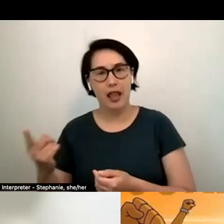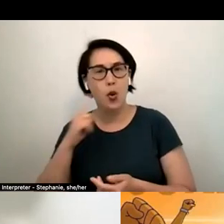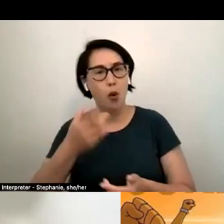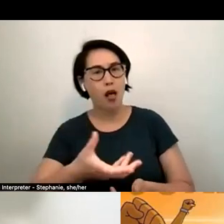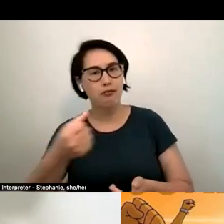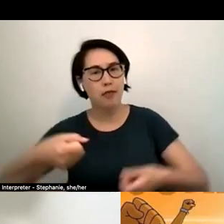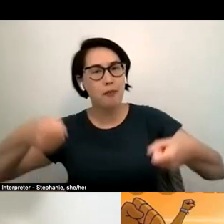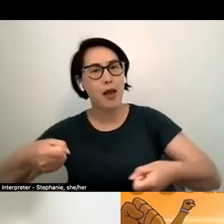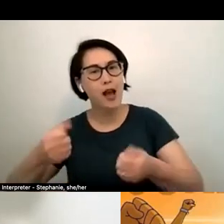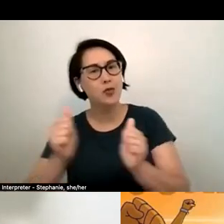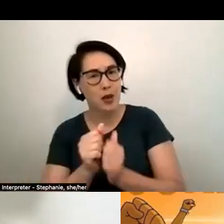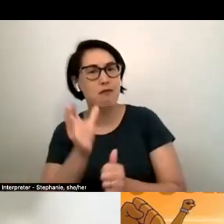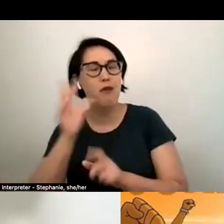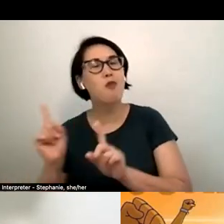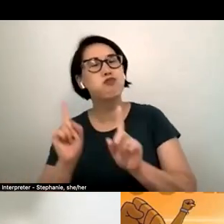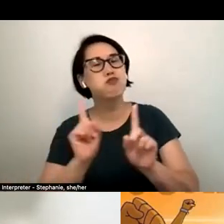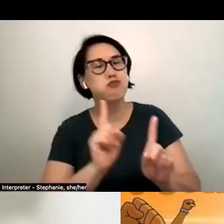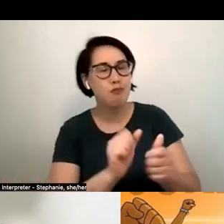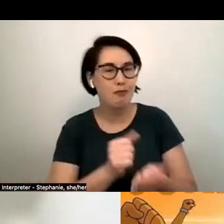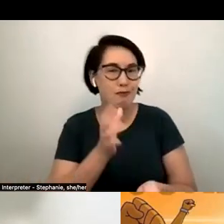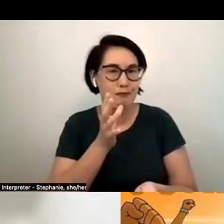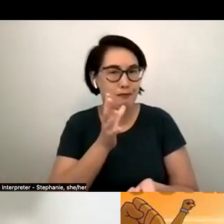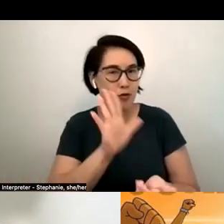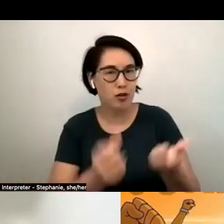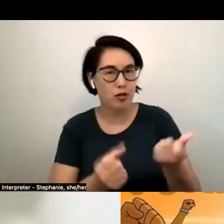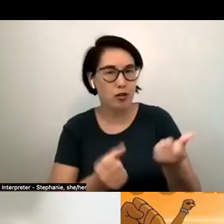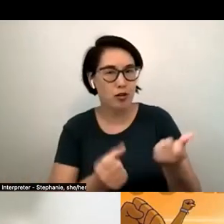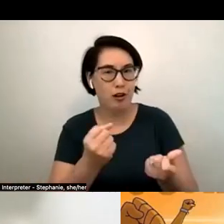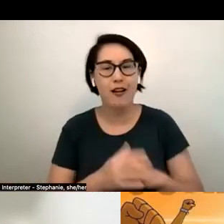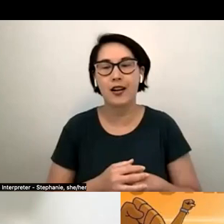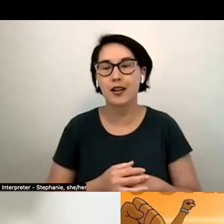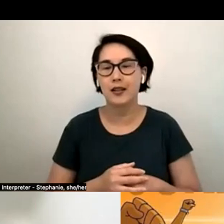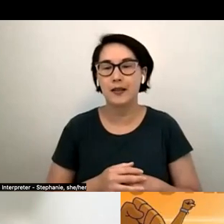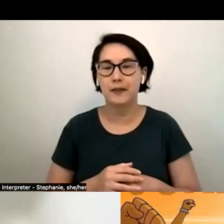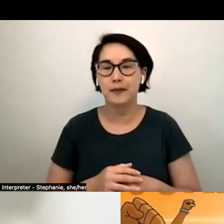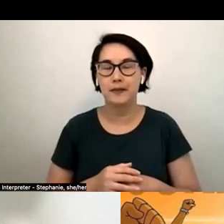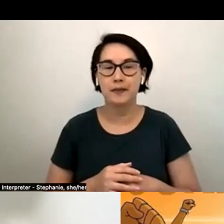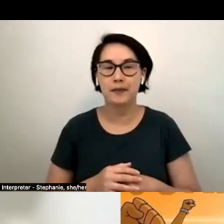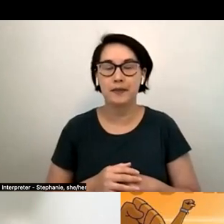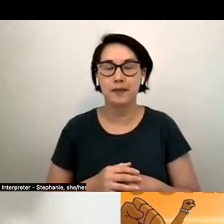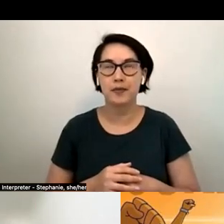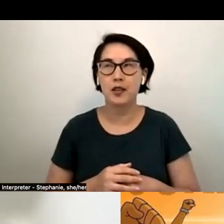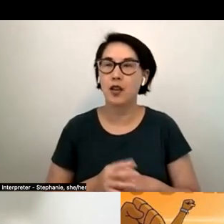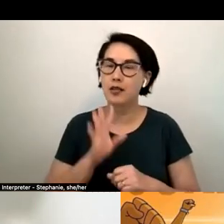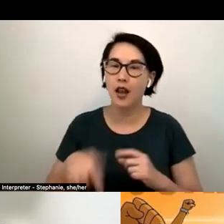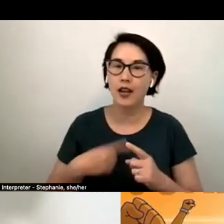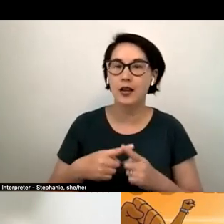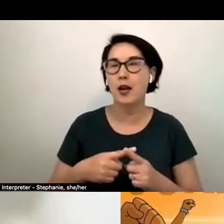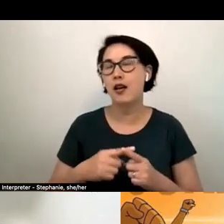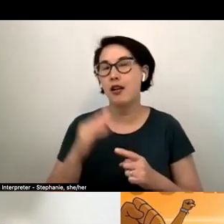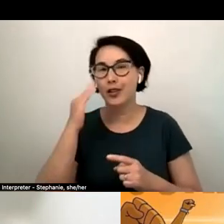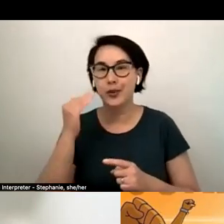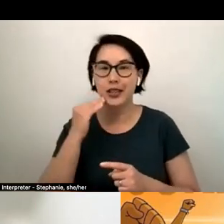and uh you know when you talk about the korean black relation or black